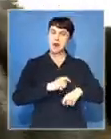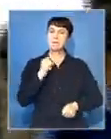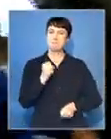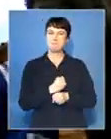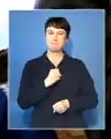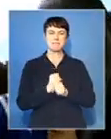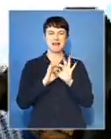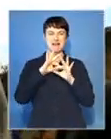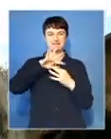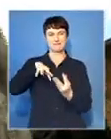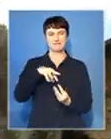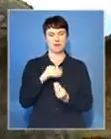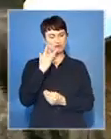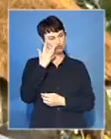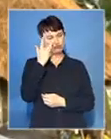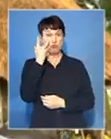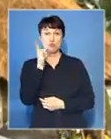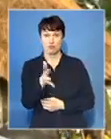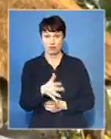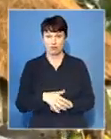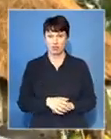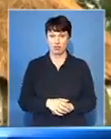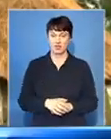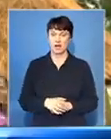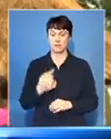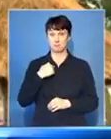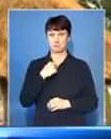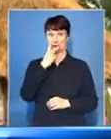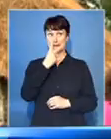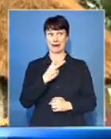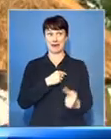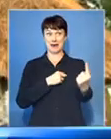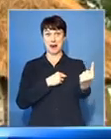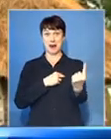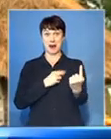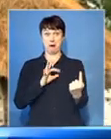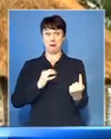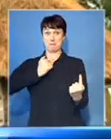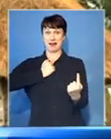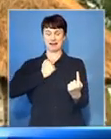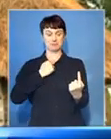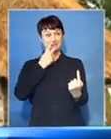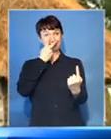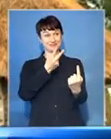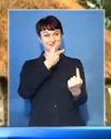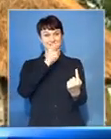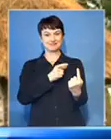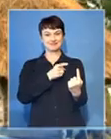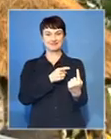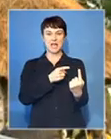bring ridicule and shame to his family. Immediately I saw him come to my place and looked at him.